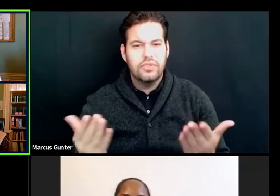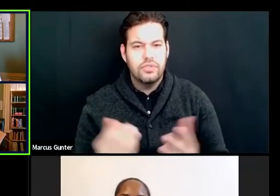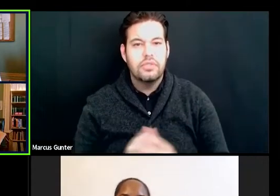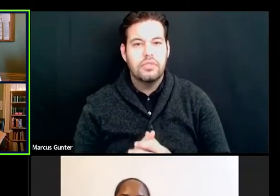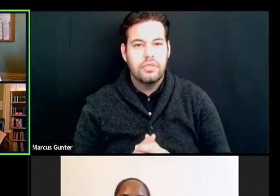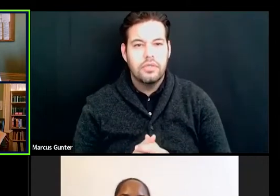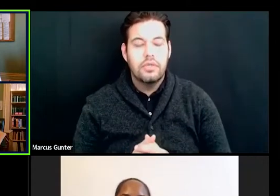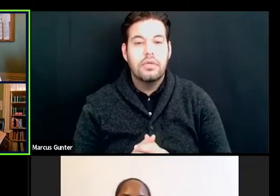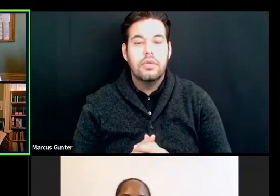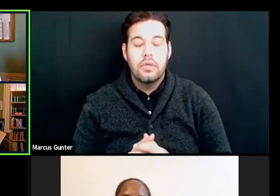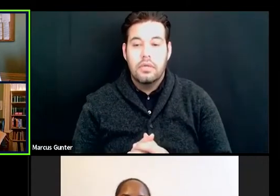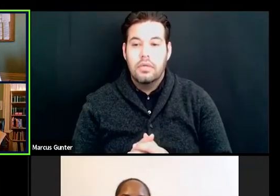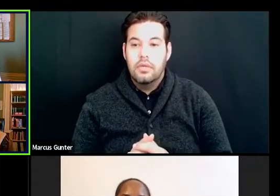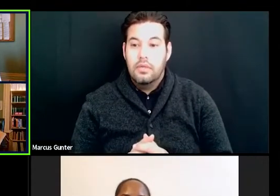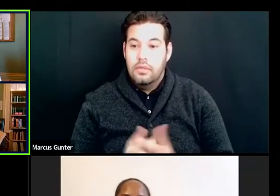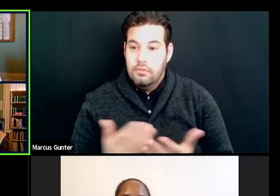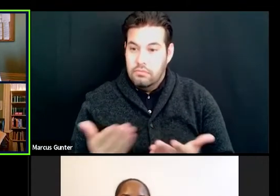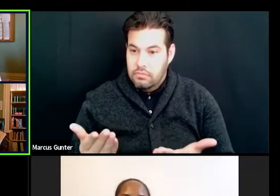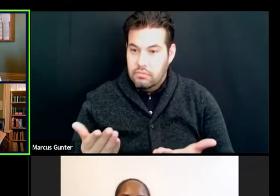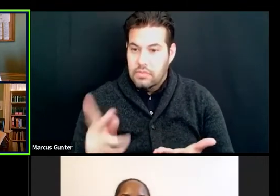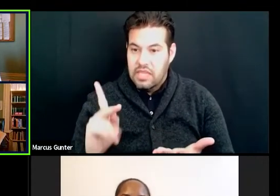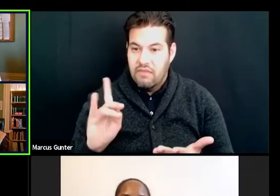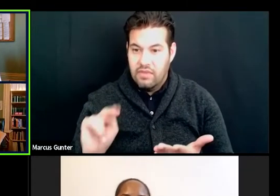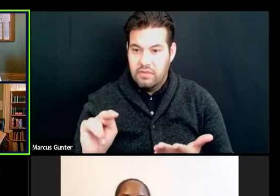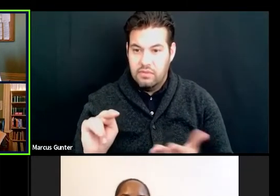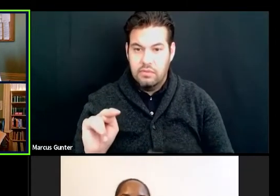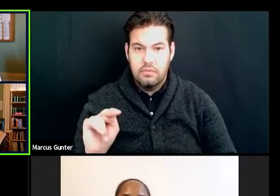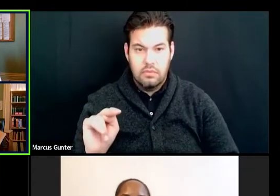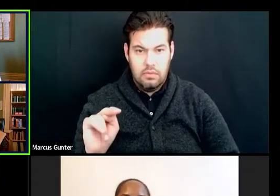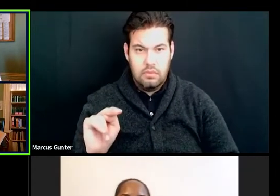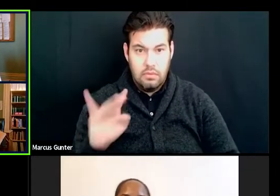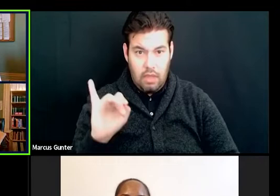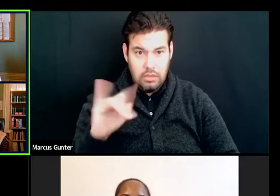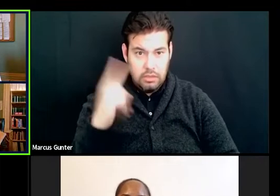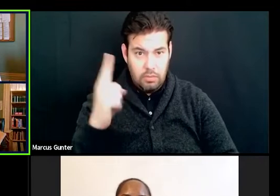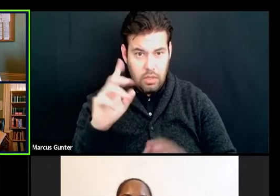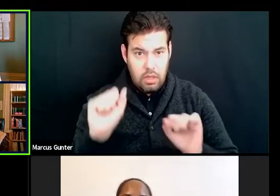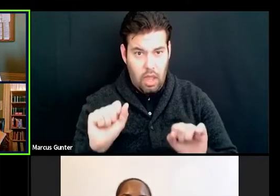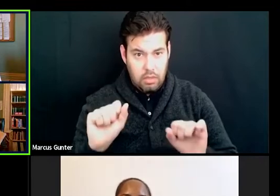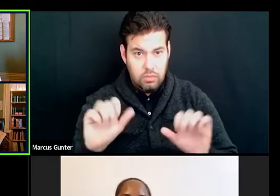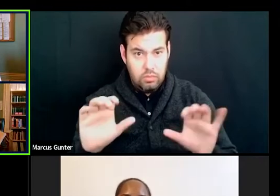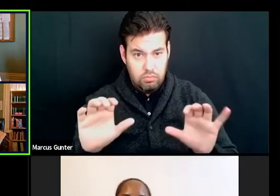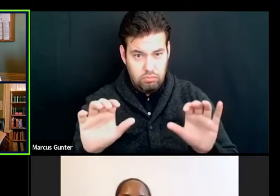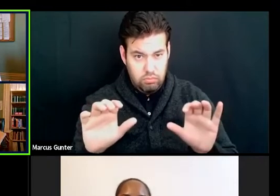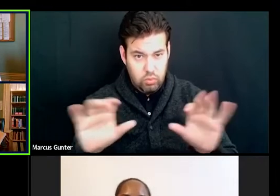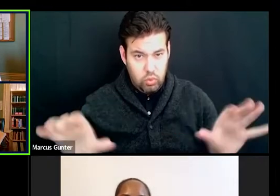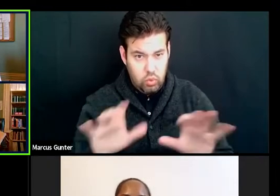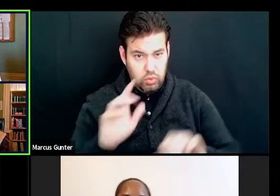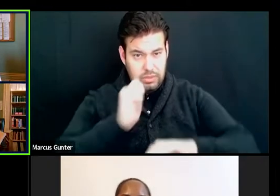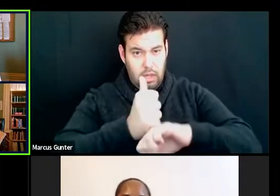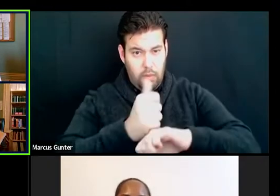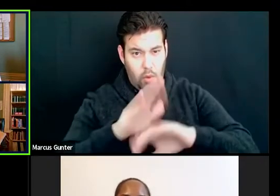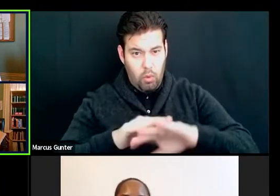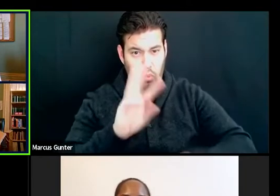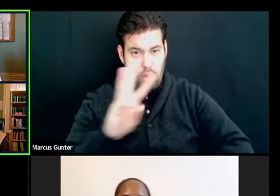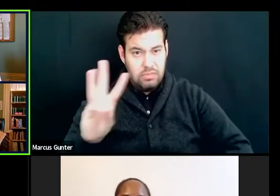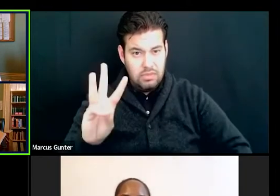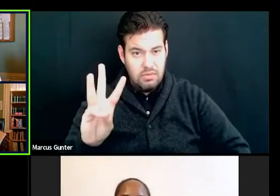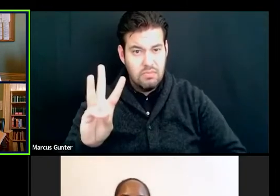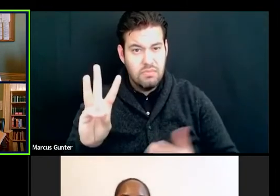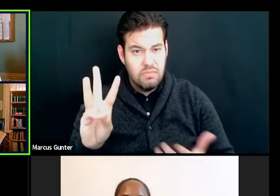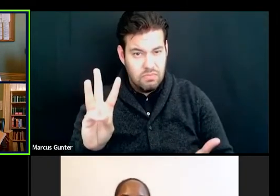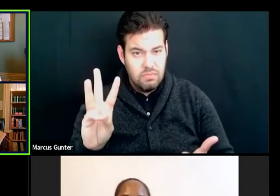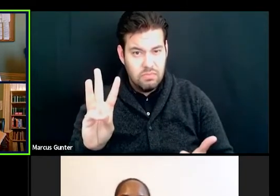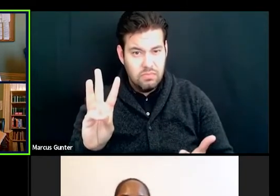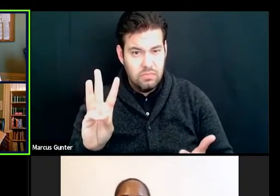There is, um, is that something that at some point could be possible to have that on the website so that there